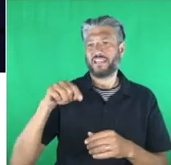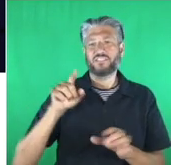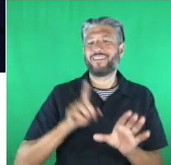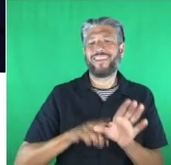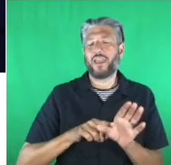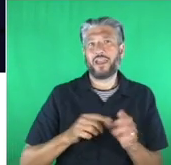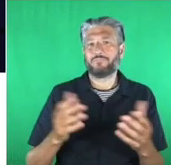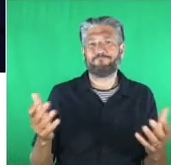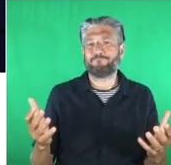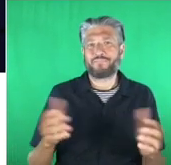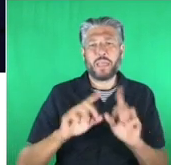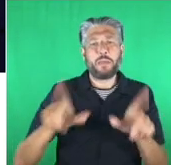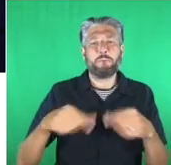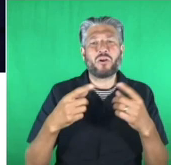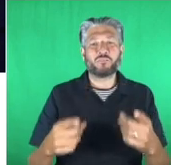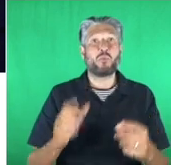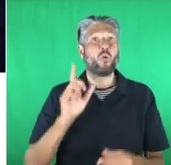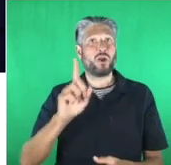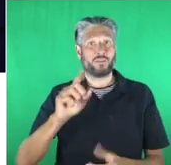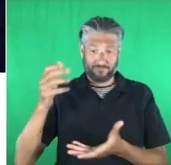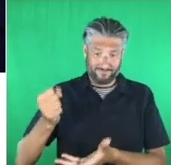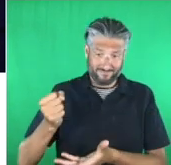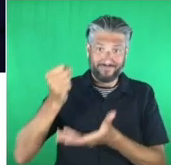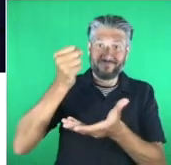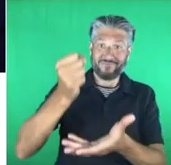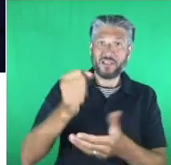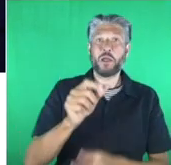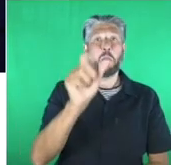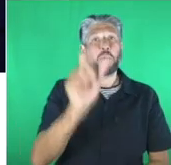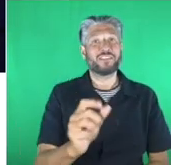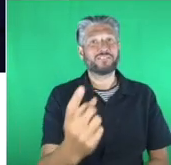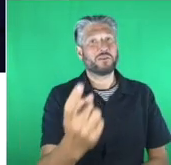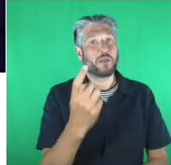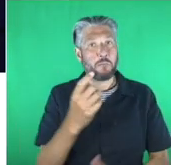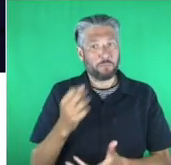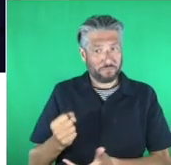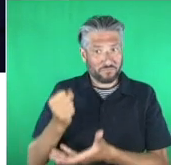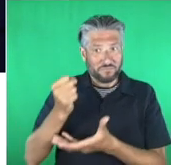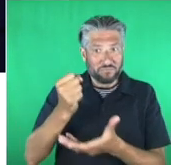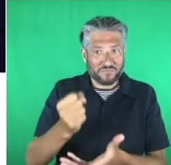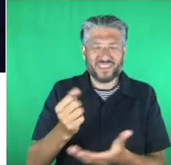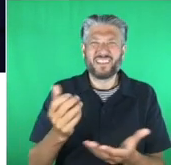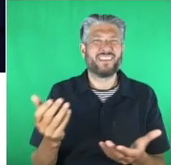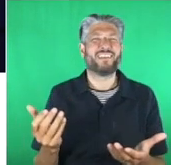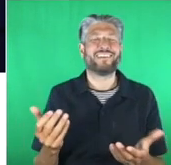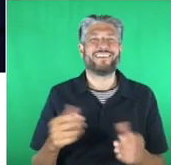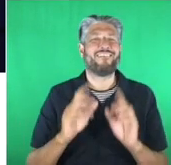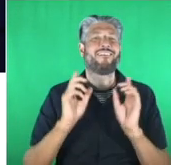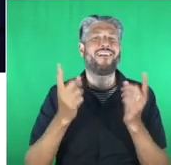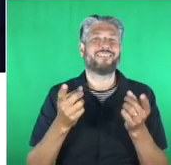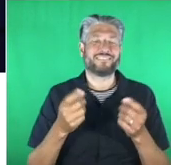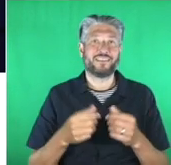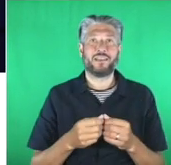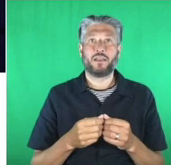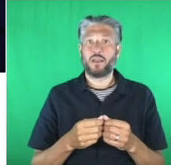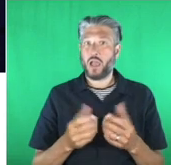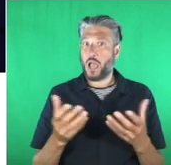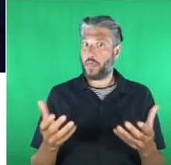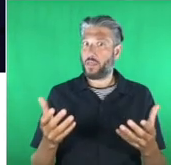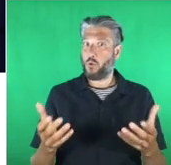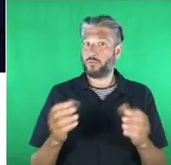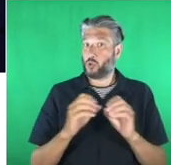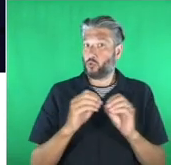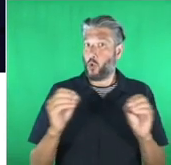their award which we normally would off stage of course we like to keep the air of suspense so none of our winners know they've won when they've been announced